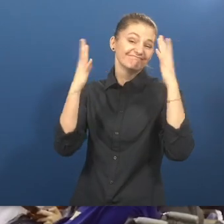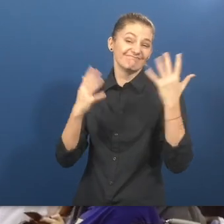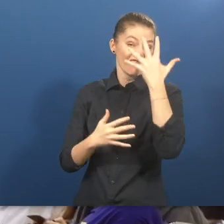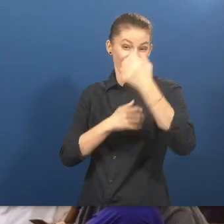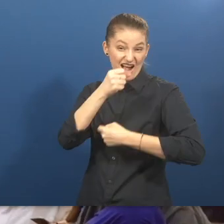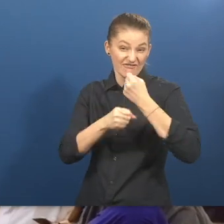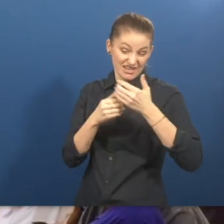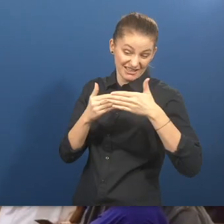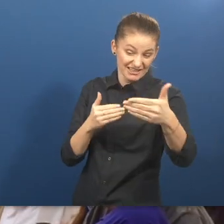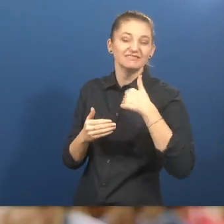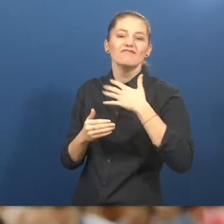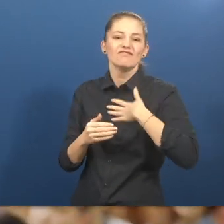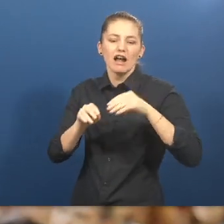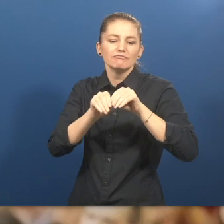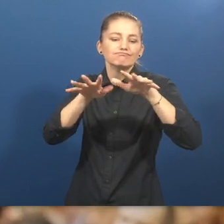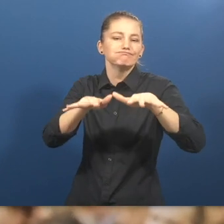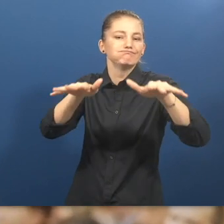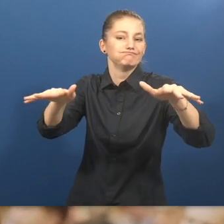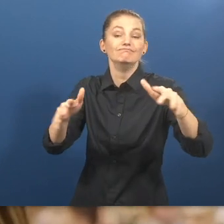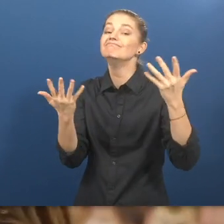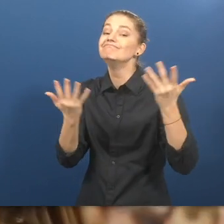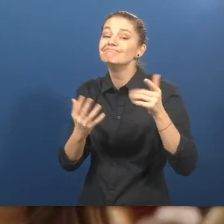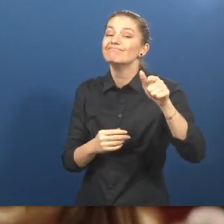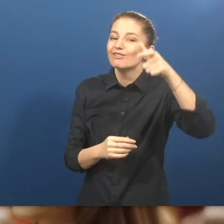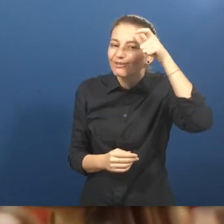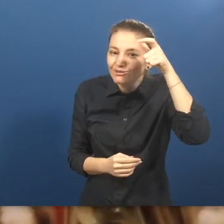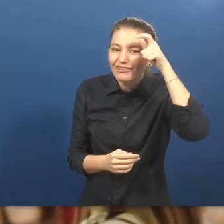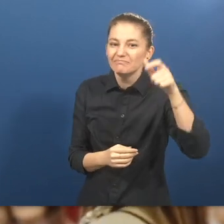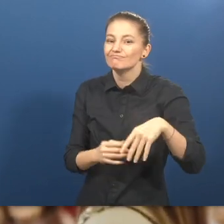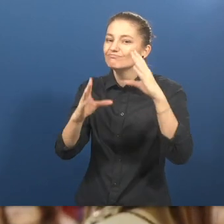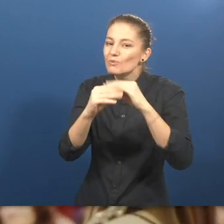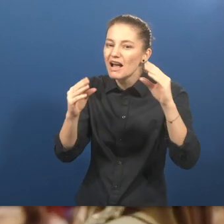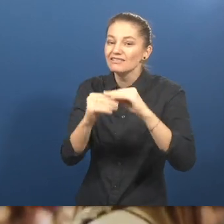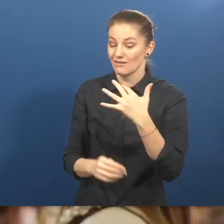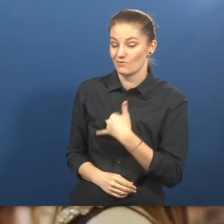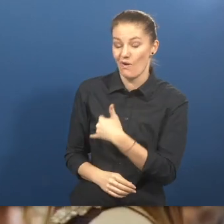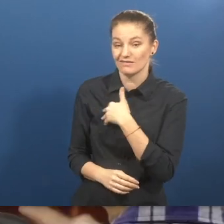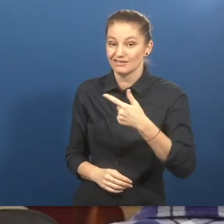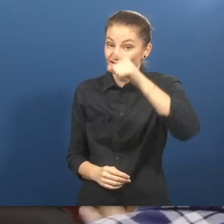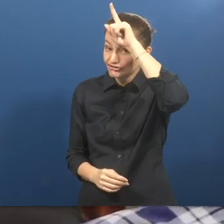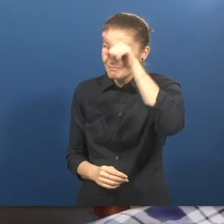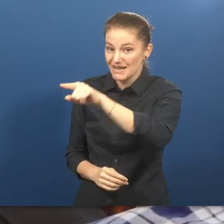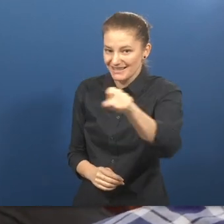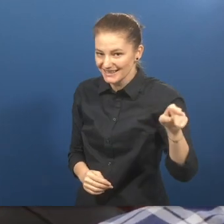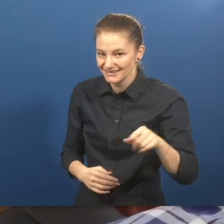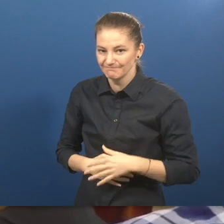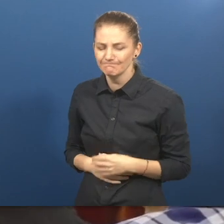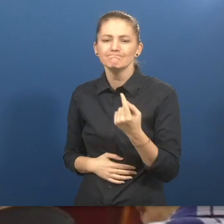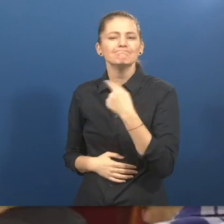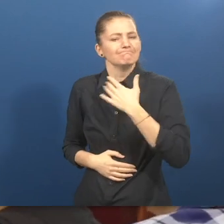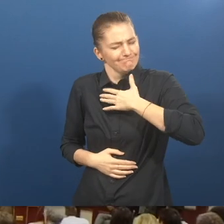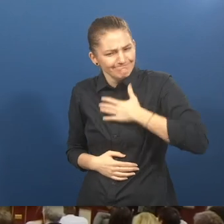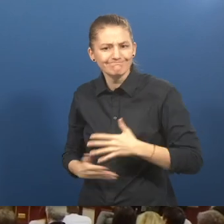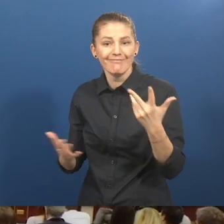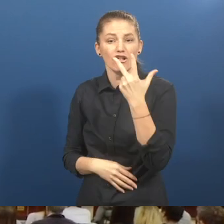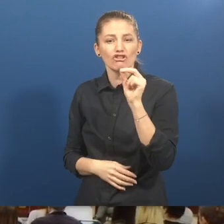for the next five years are to successfully scale jamba in turkey romania croatia and germany and at least thirty thousand